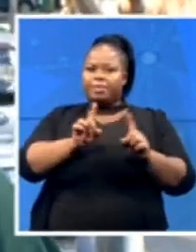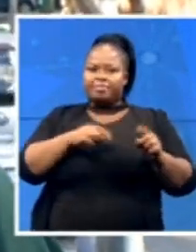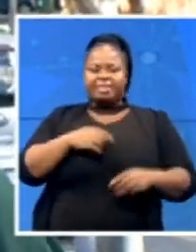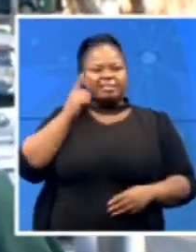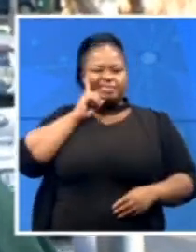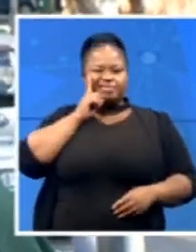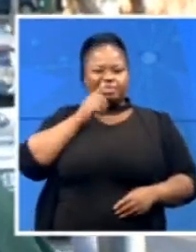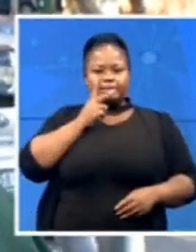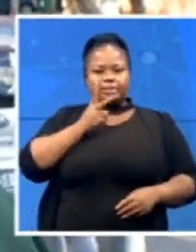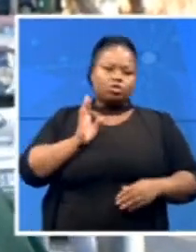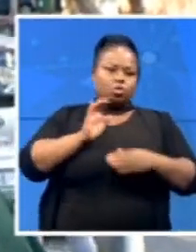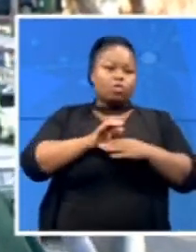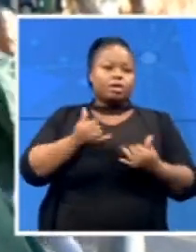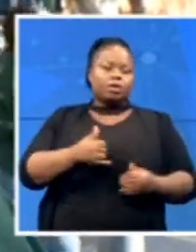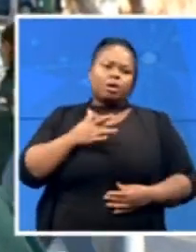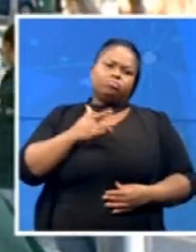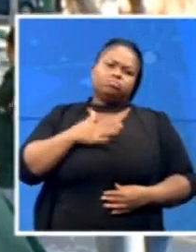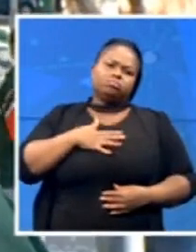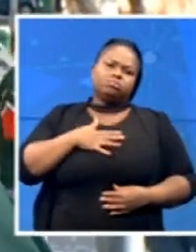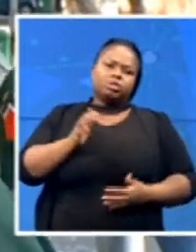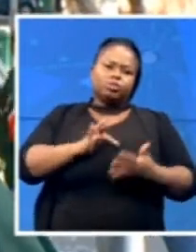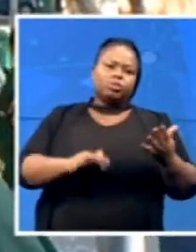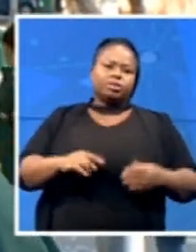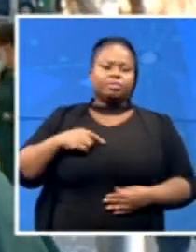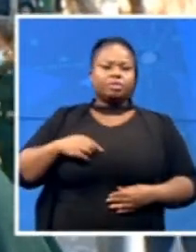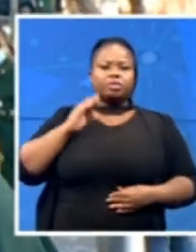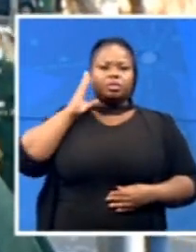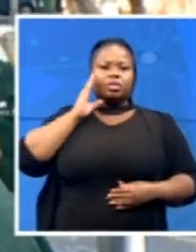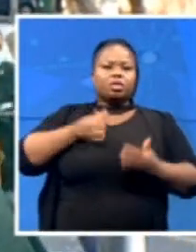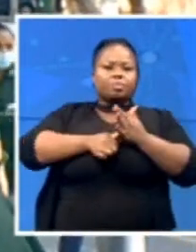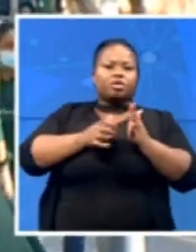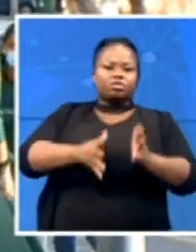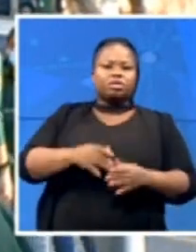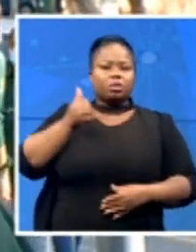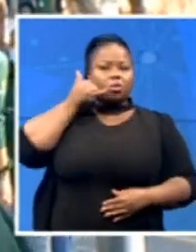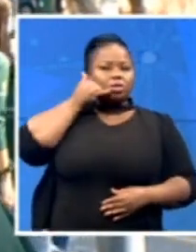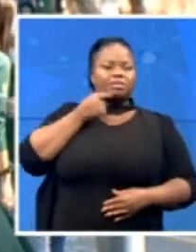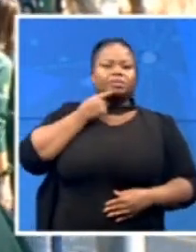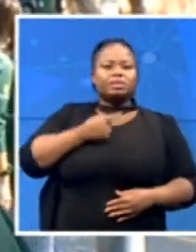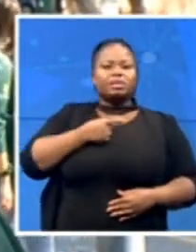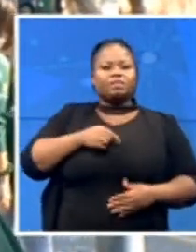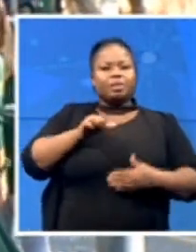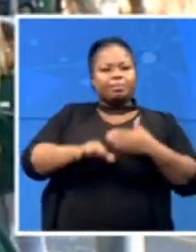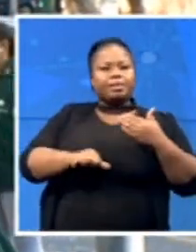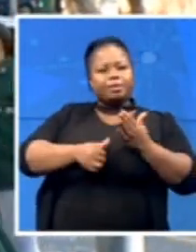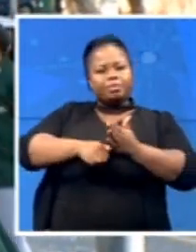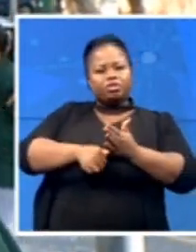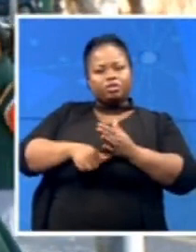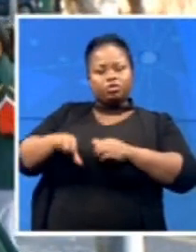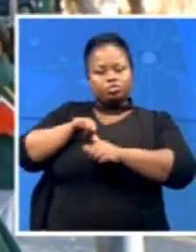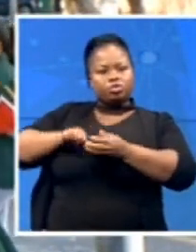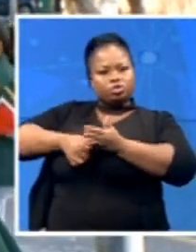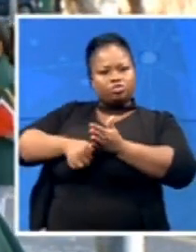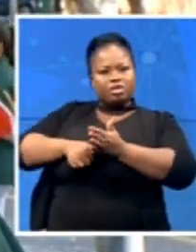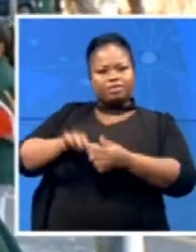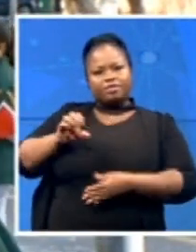stories. Yesterday, a pensioner called us. She said, from a monthly pension she received from a social grant, she has 50 rand to spare. She'd